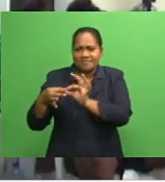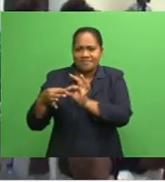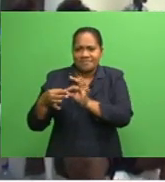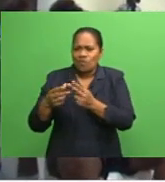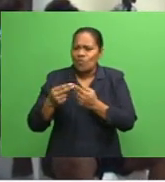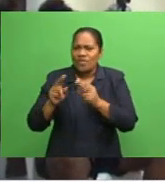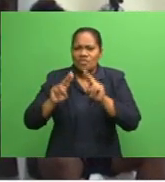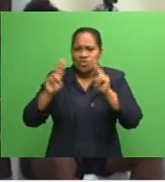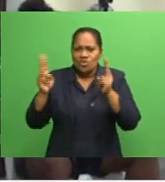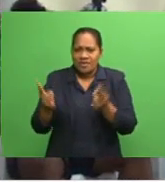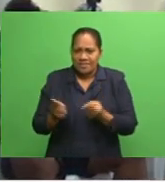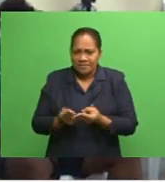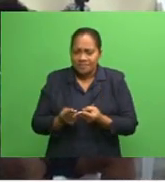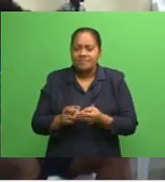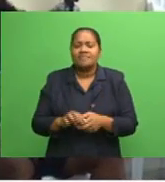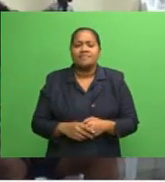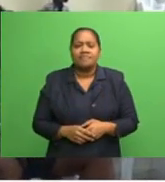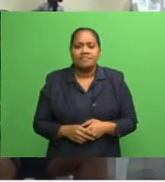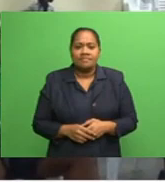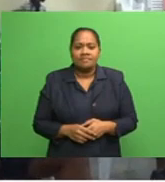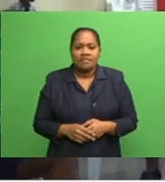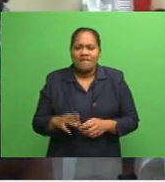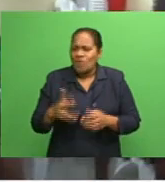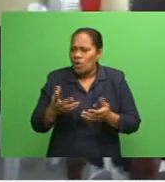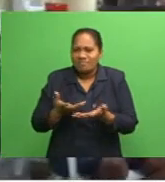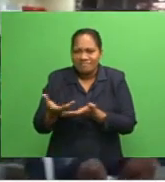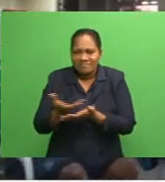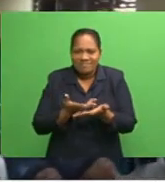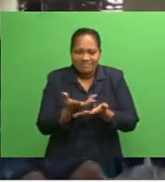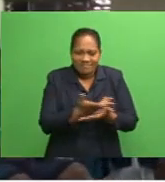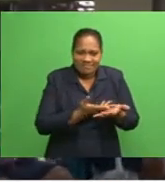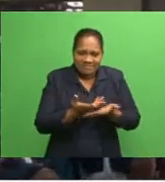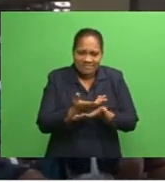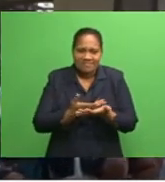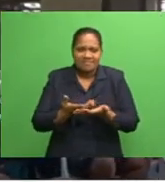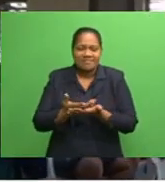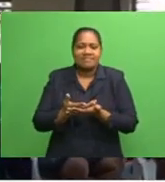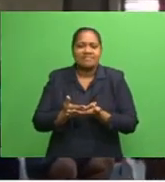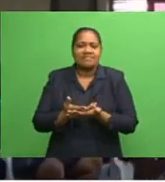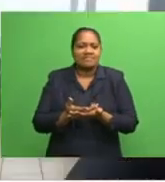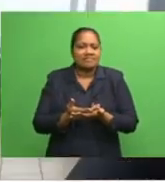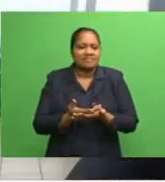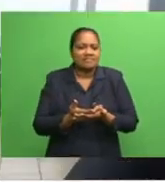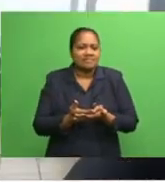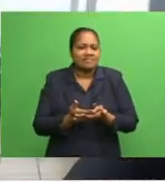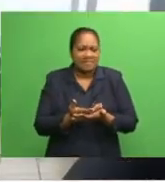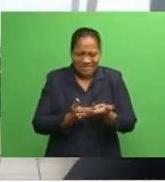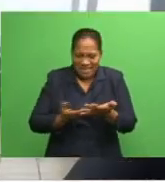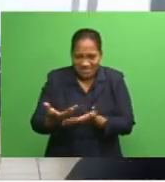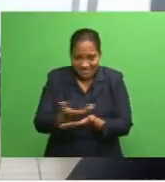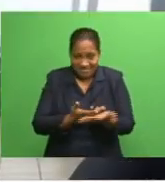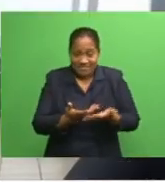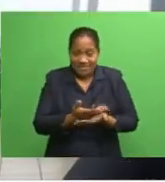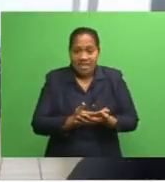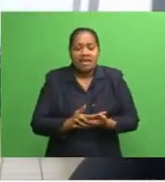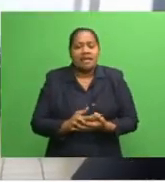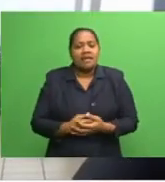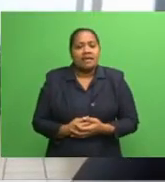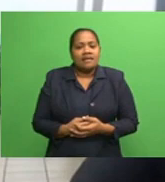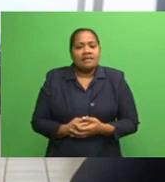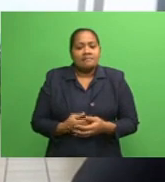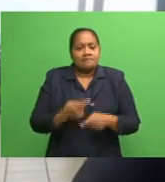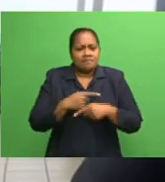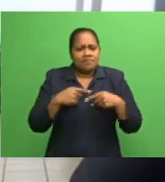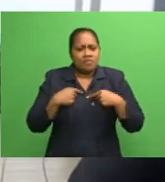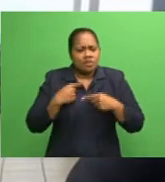finalising negotiations on our participation in the sixth nation historically. We're talking to New